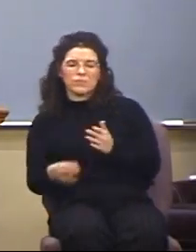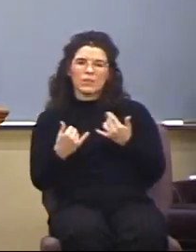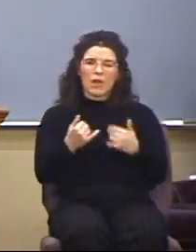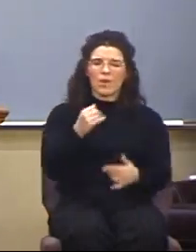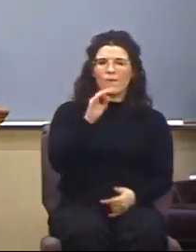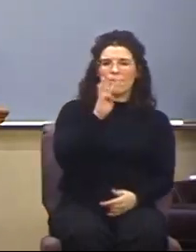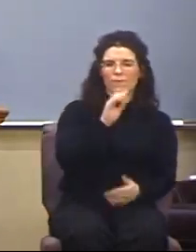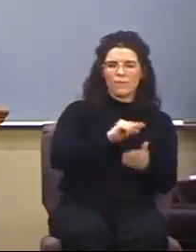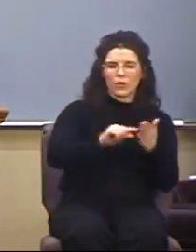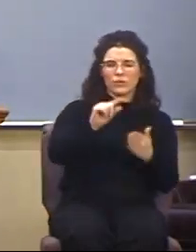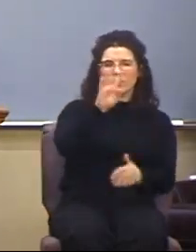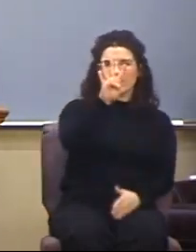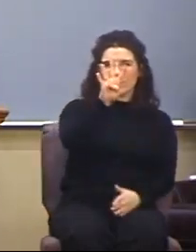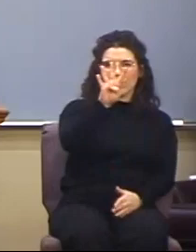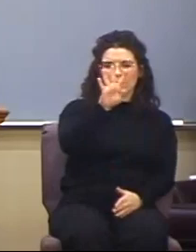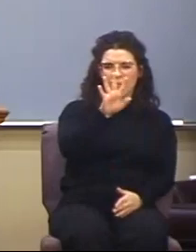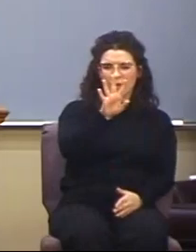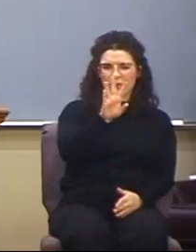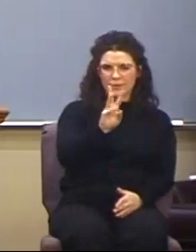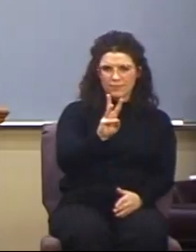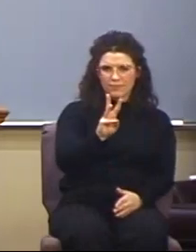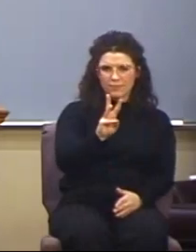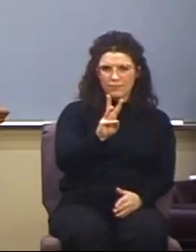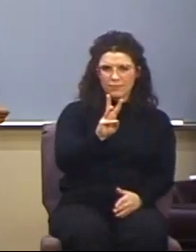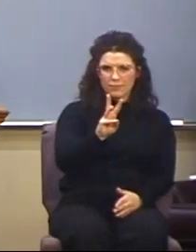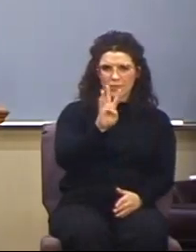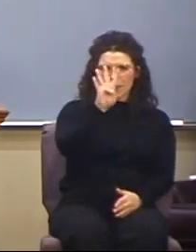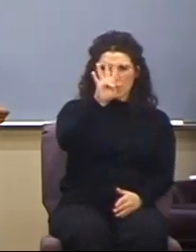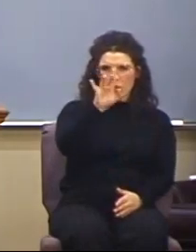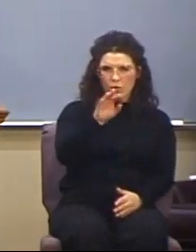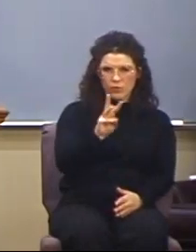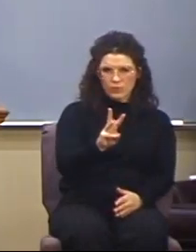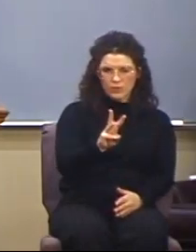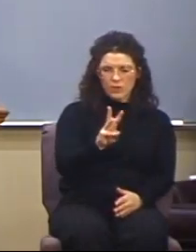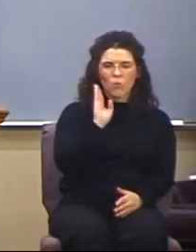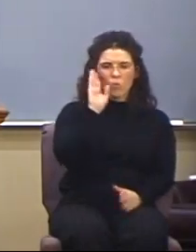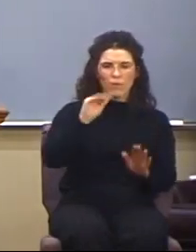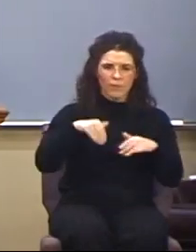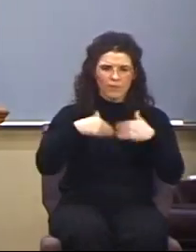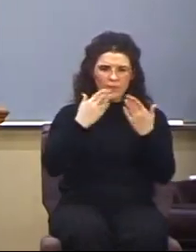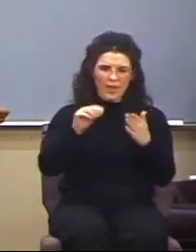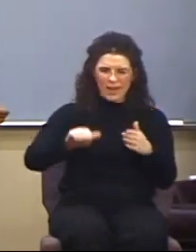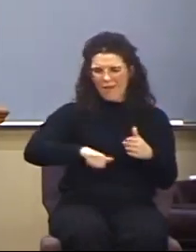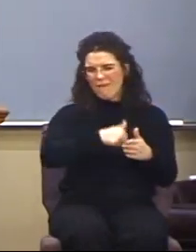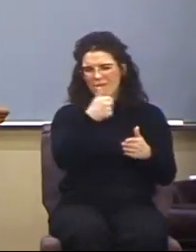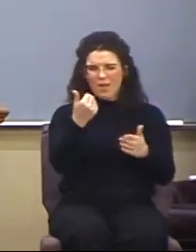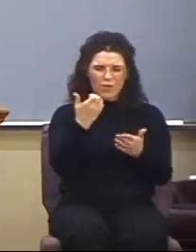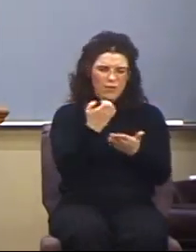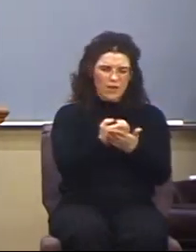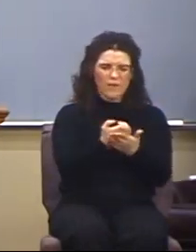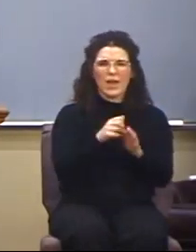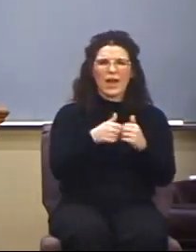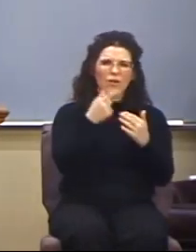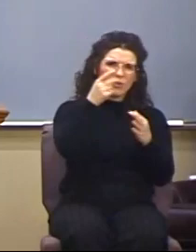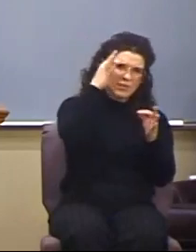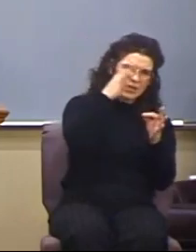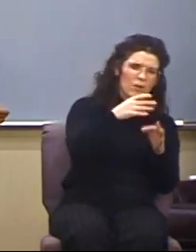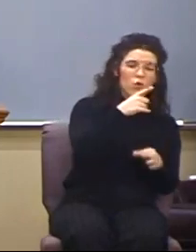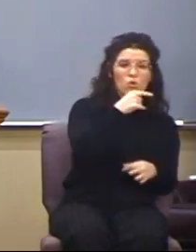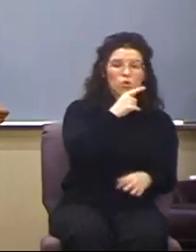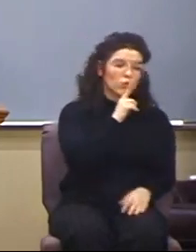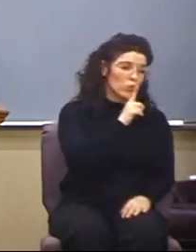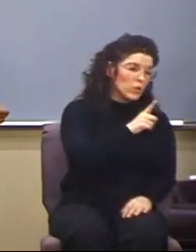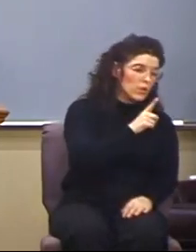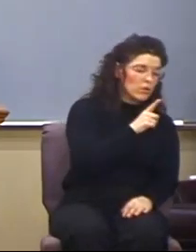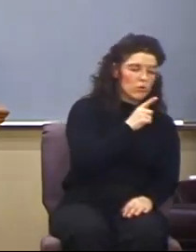6, is going to provide another evidence. This is how you can determine who's who, who's real, who's genuine, who's